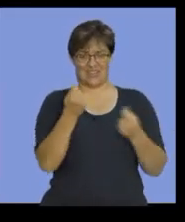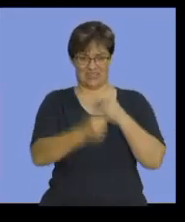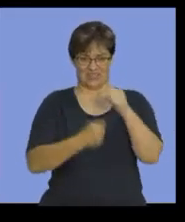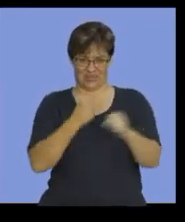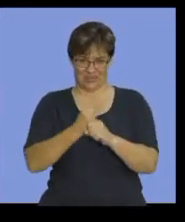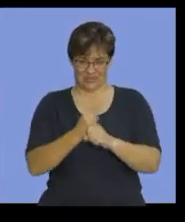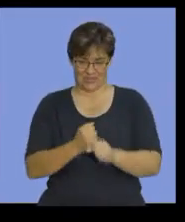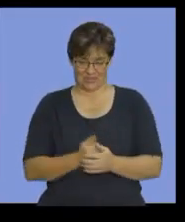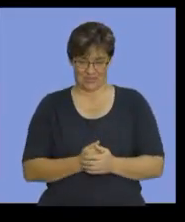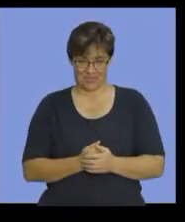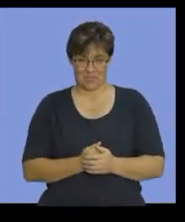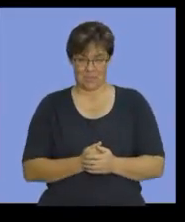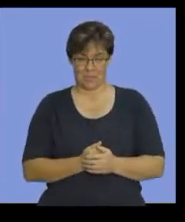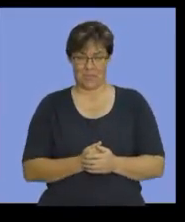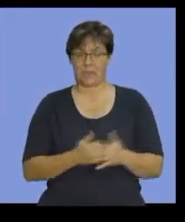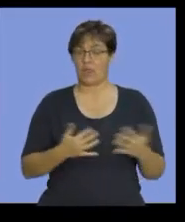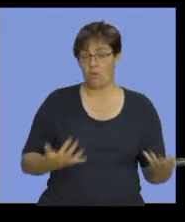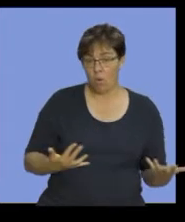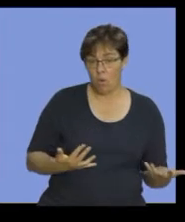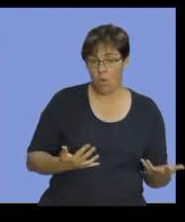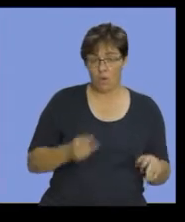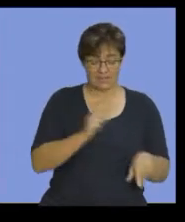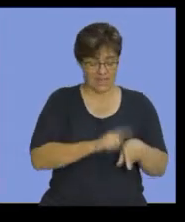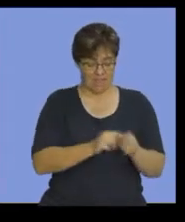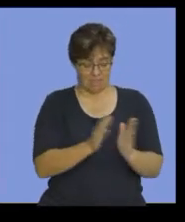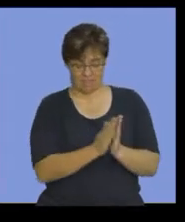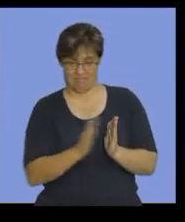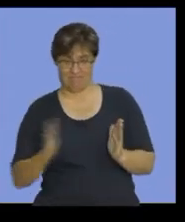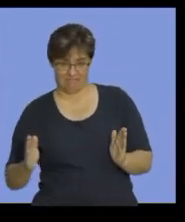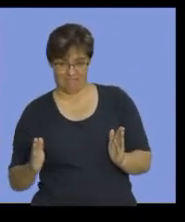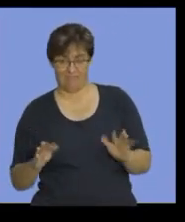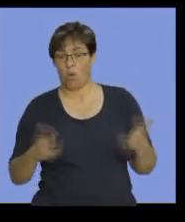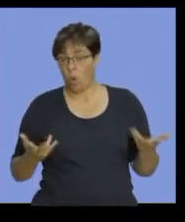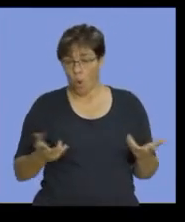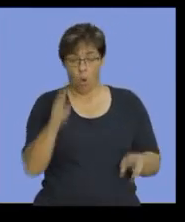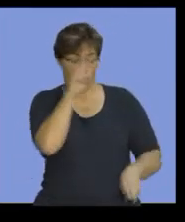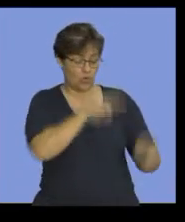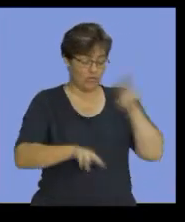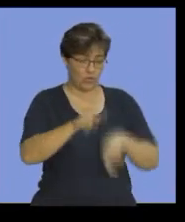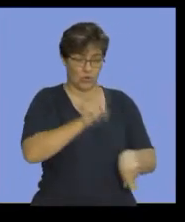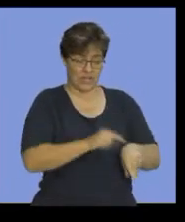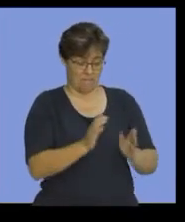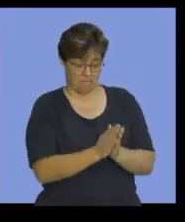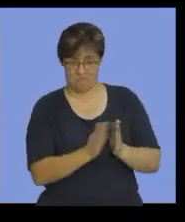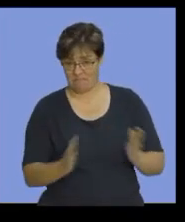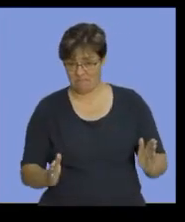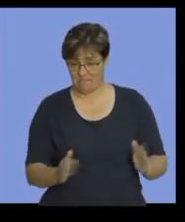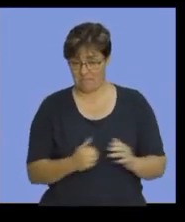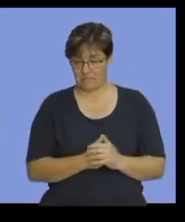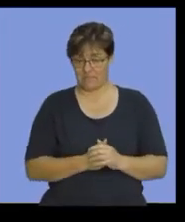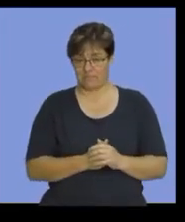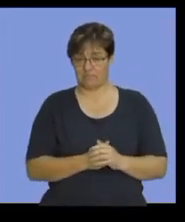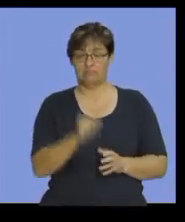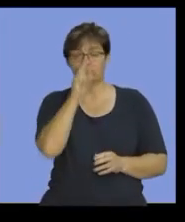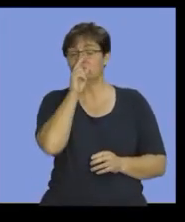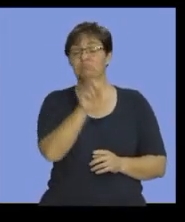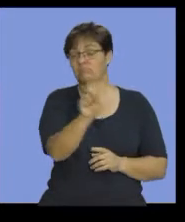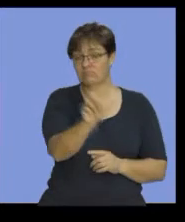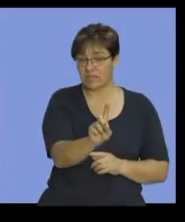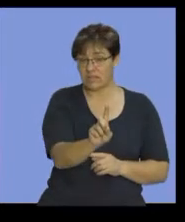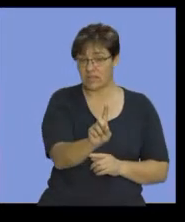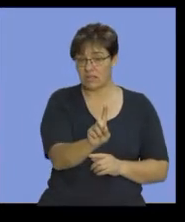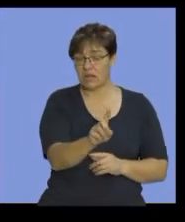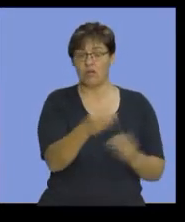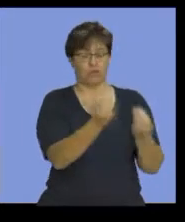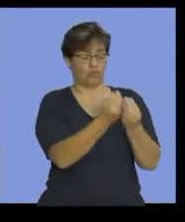year. Right? Or your financial period. Or the period under review. So we can see now that the stock of raw